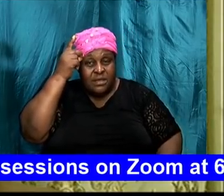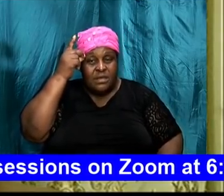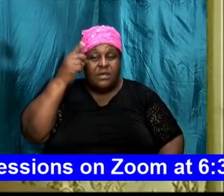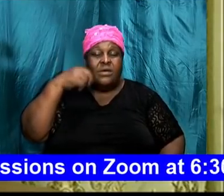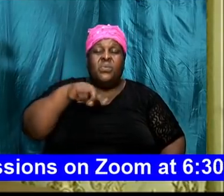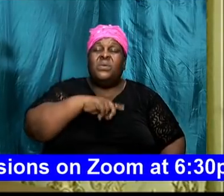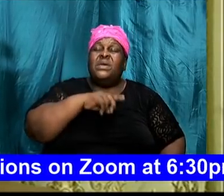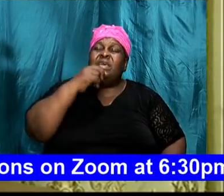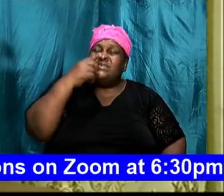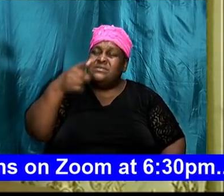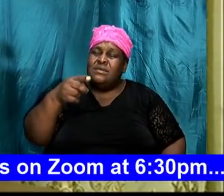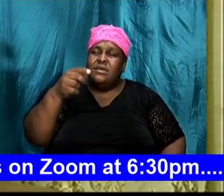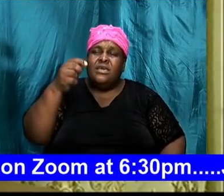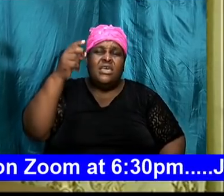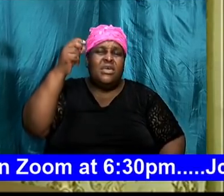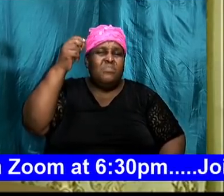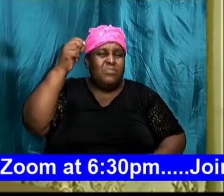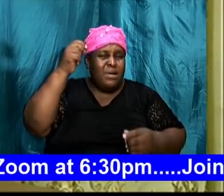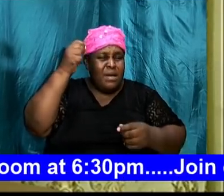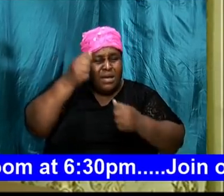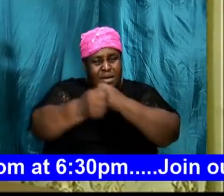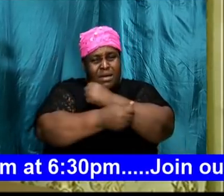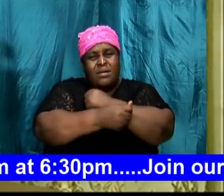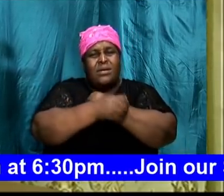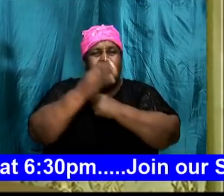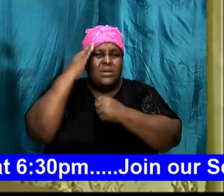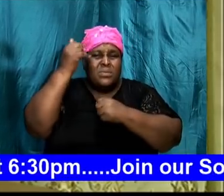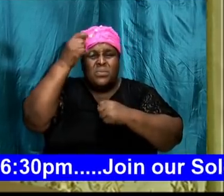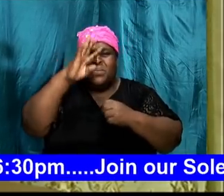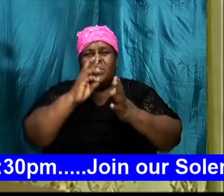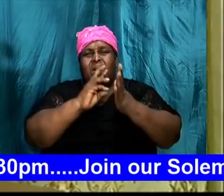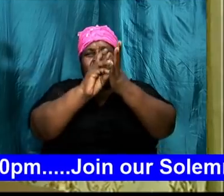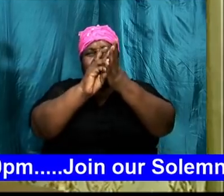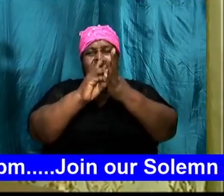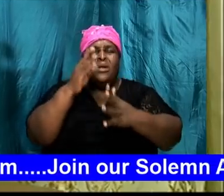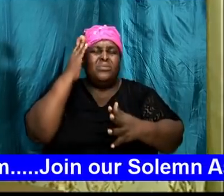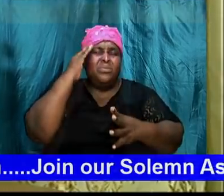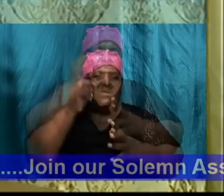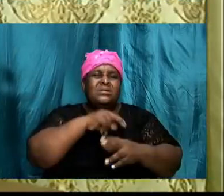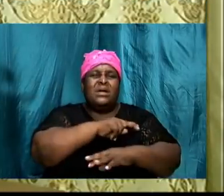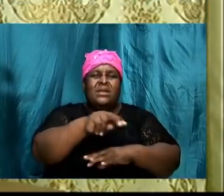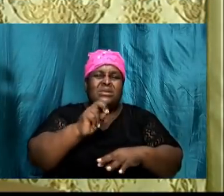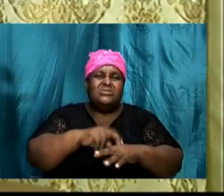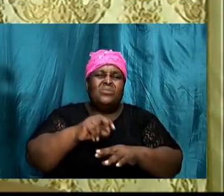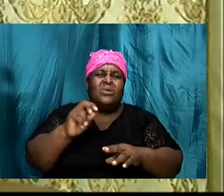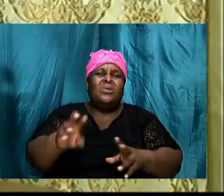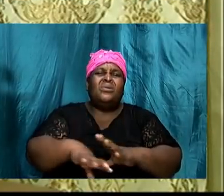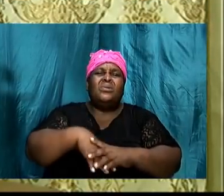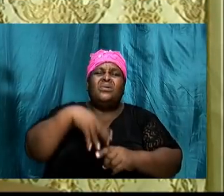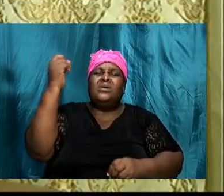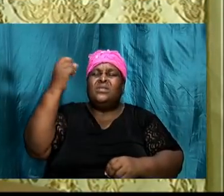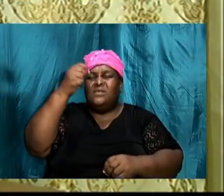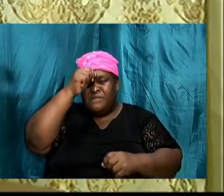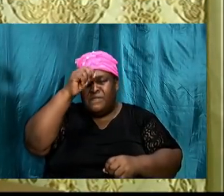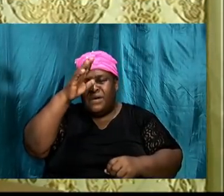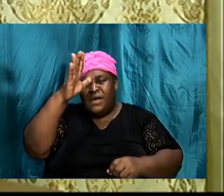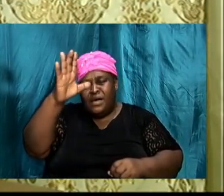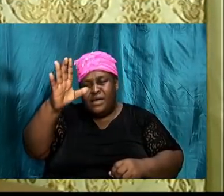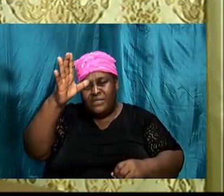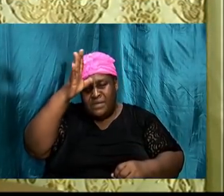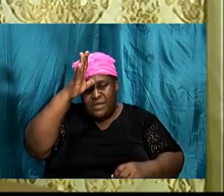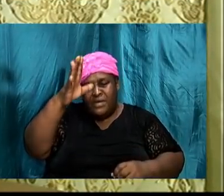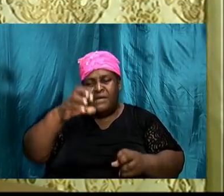God's will and he knew that a nation should come out of him, that he would be the father of many nations and